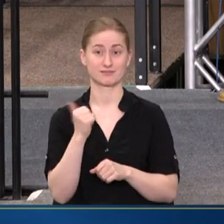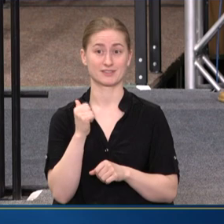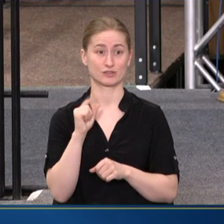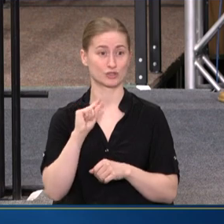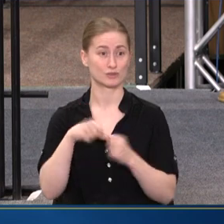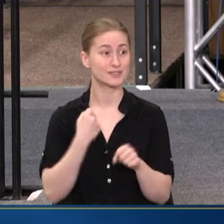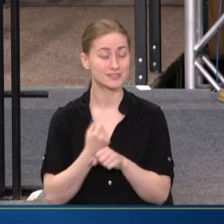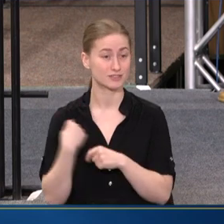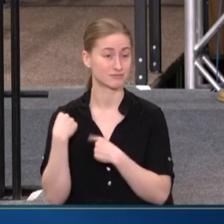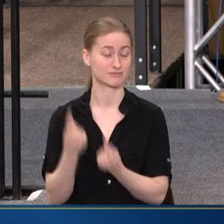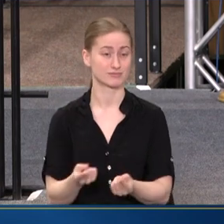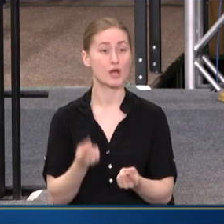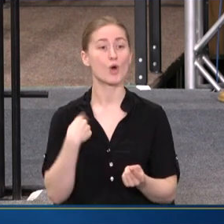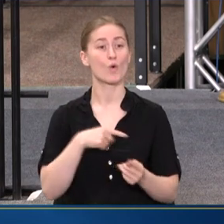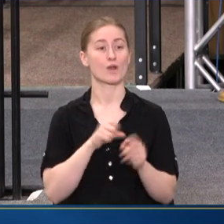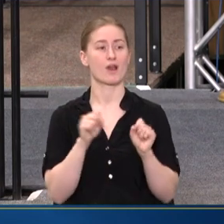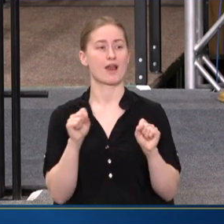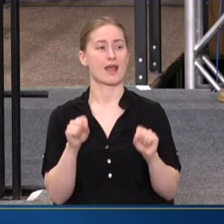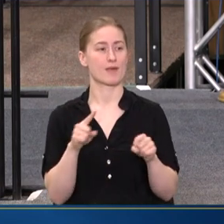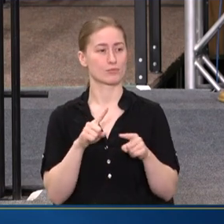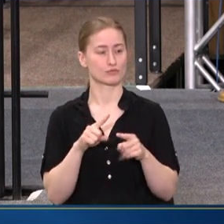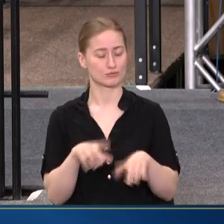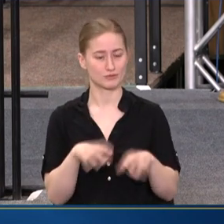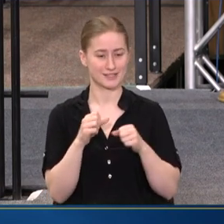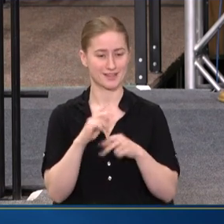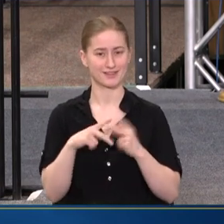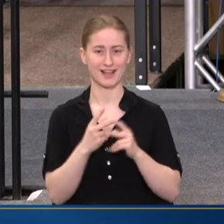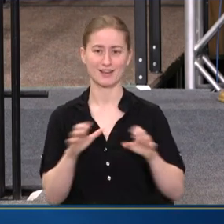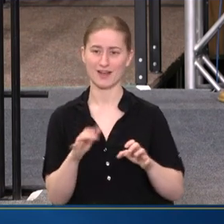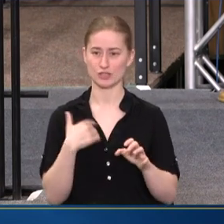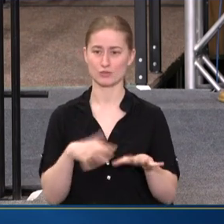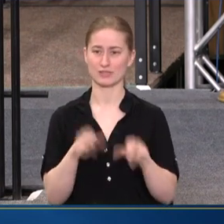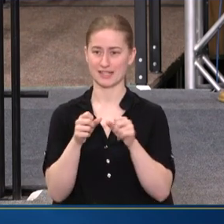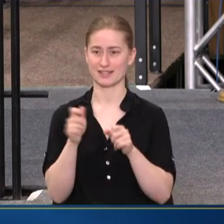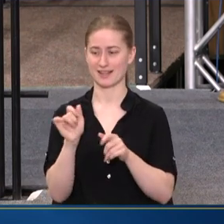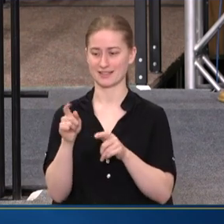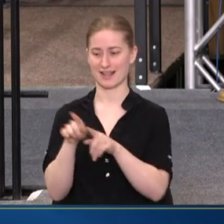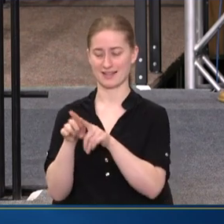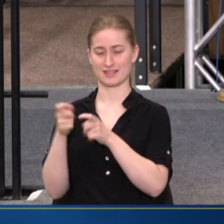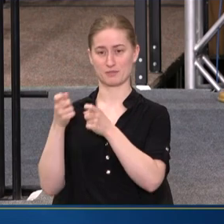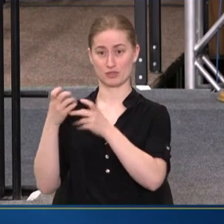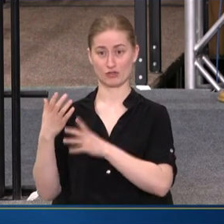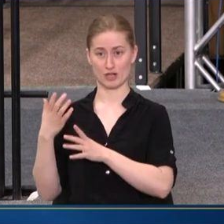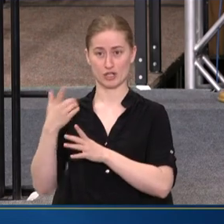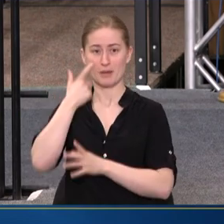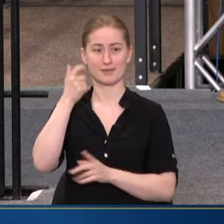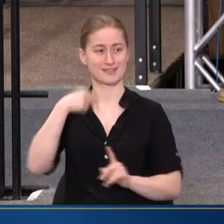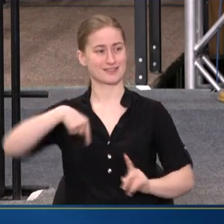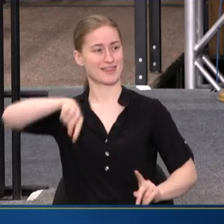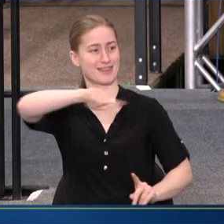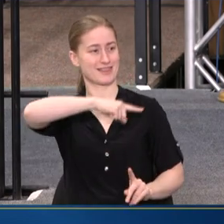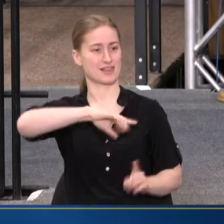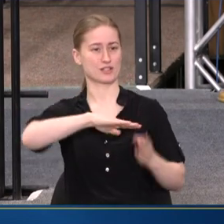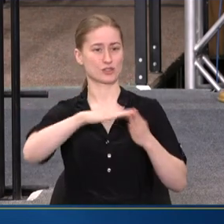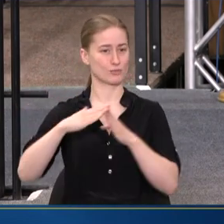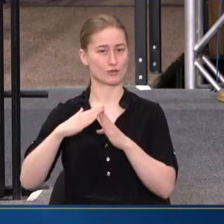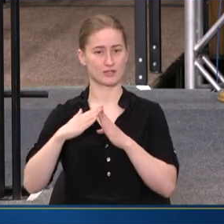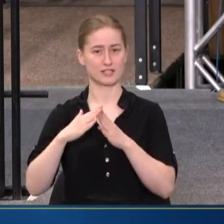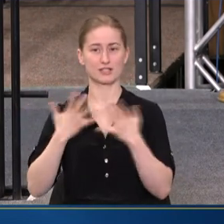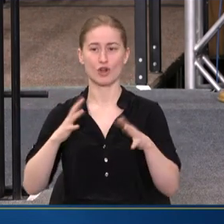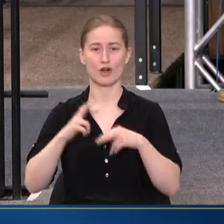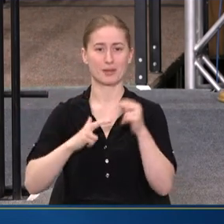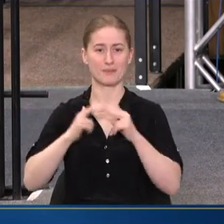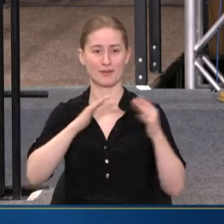WE ARE ABLE TO TAKE THE KIND OF ACTIONS WE'RE TAKING AS ADMINISTRATION BECAUSE THIS COMMUNITY HAS BUILT